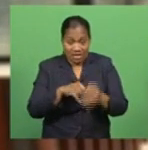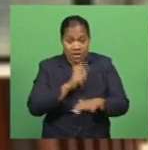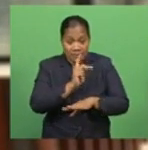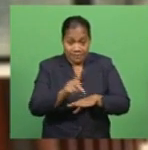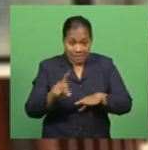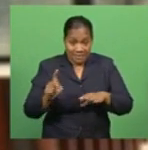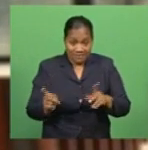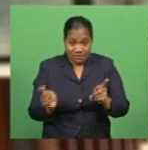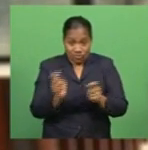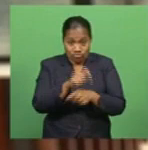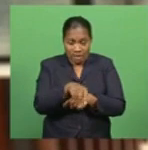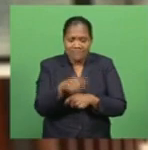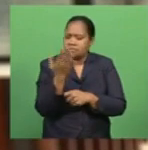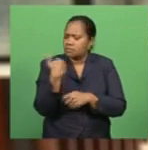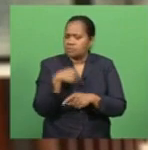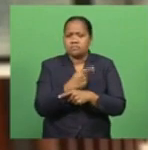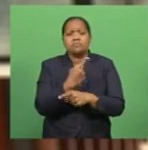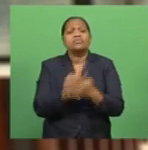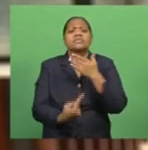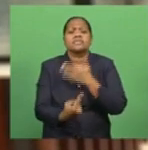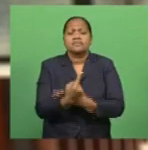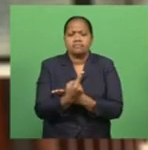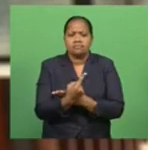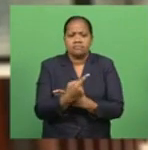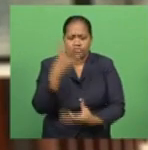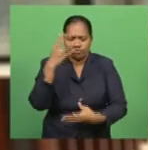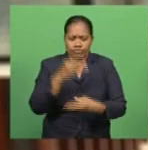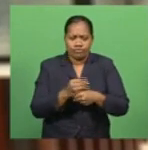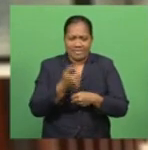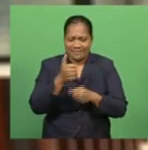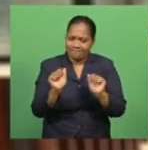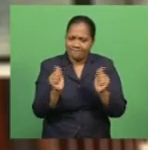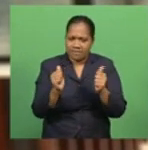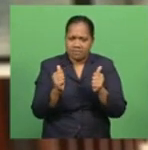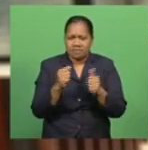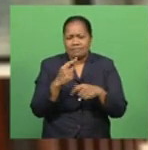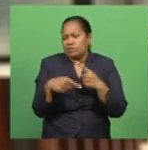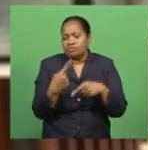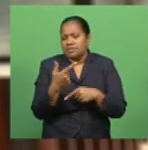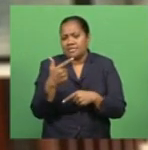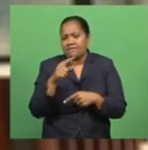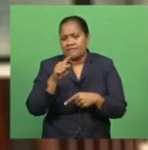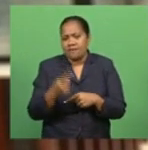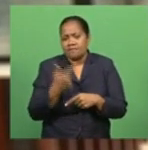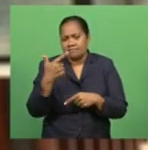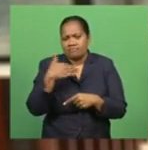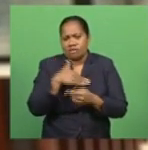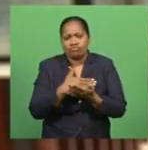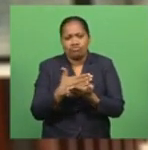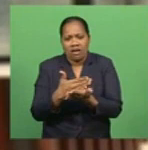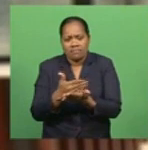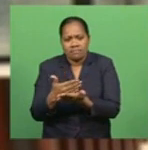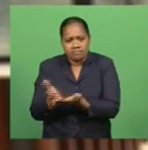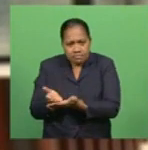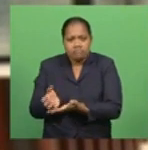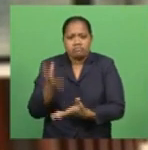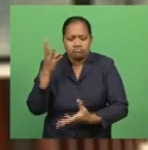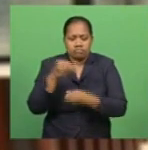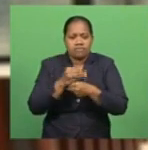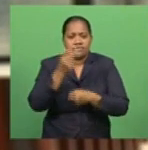Exchange last week, a total of six trades were completed, with just above 7,700 shares, adding to $18